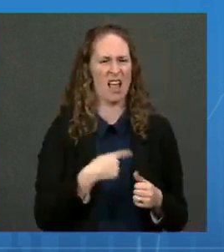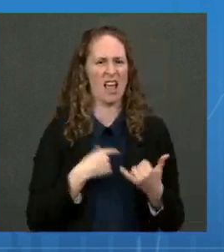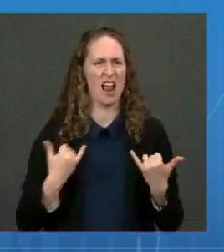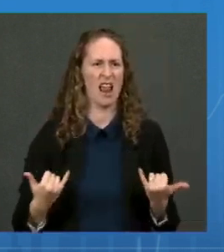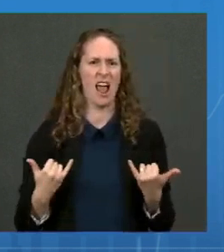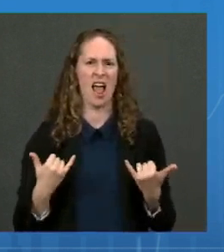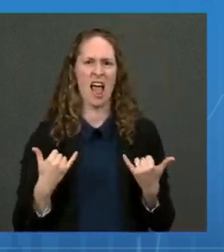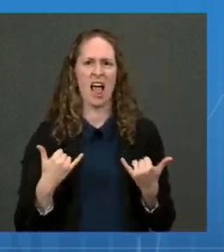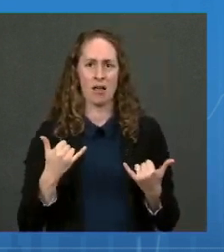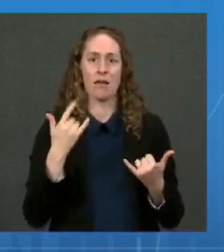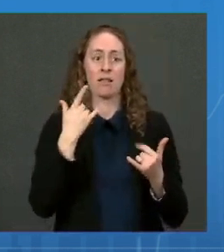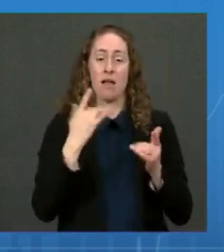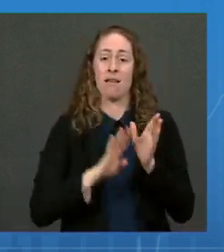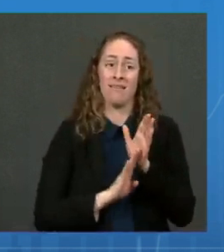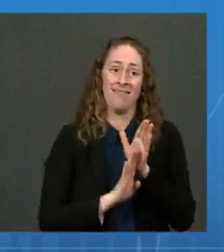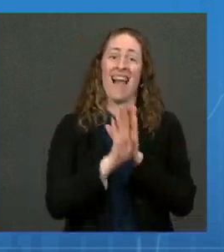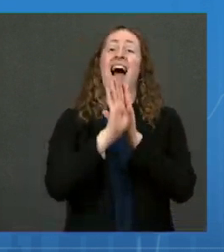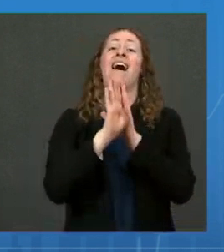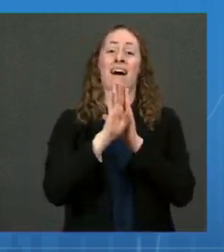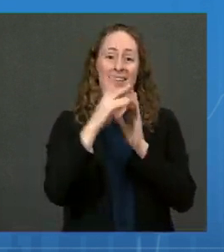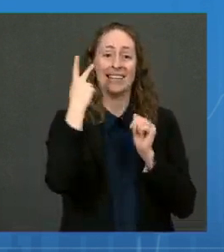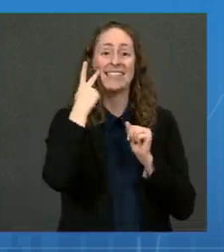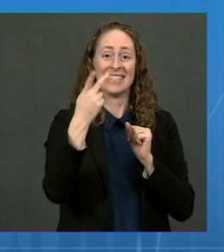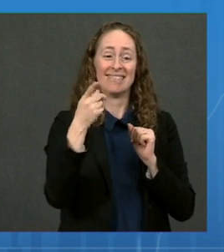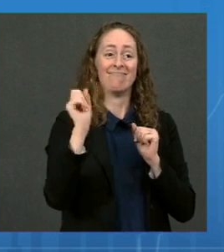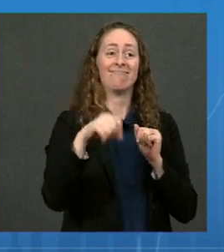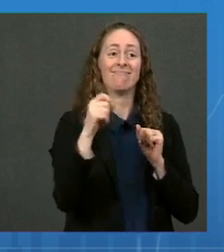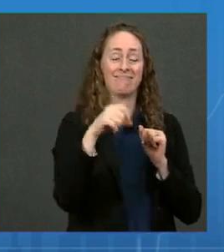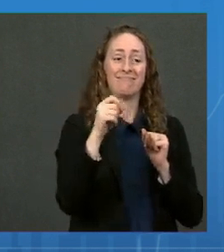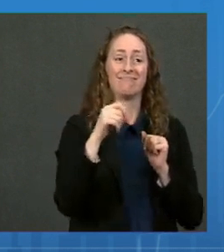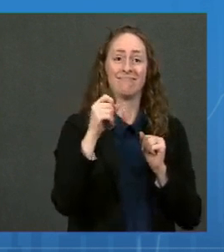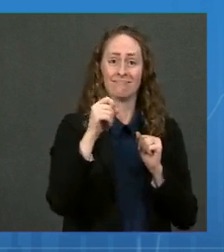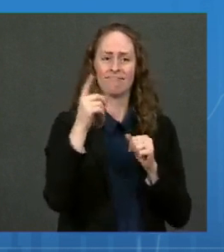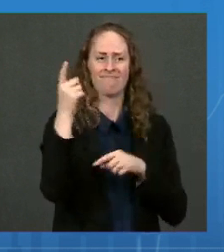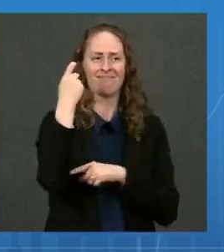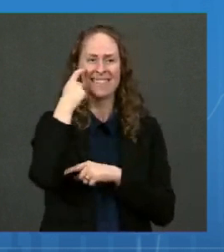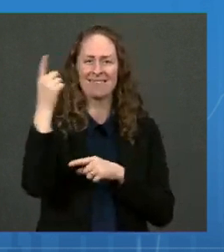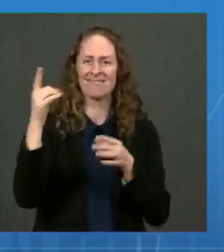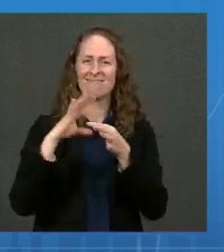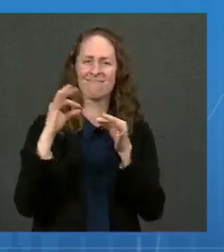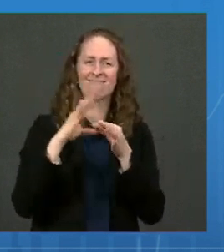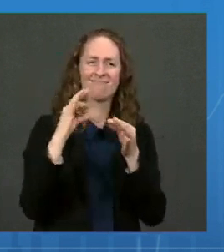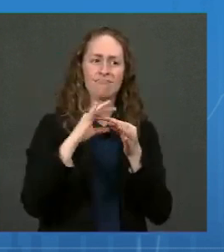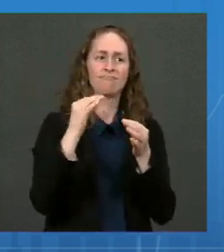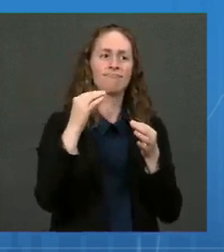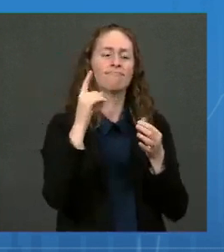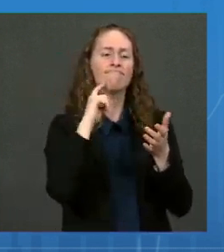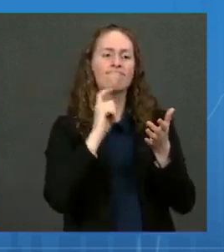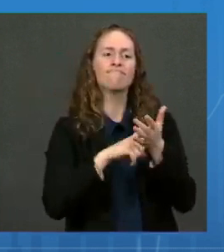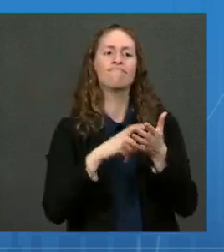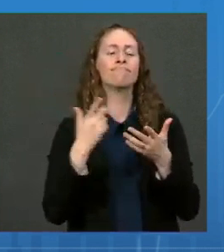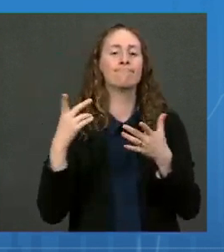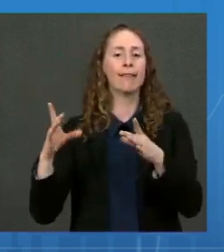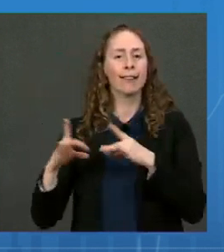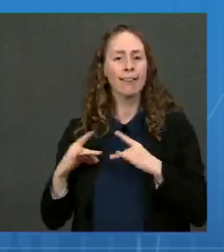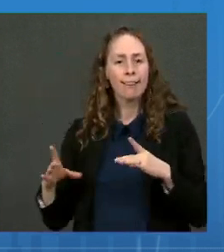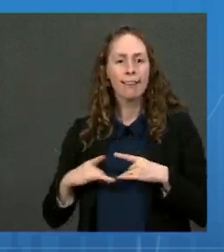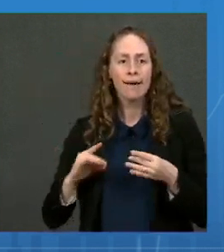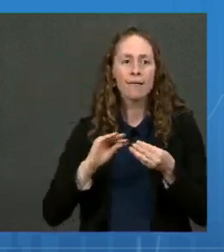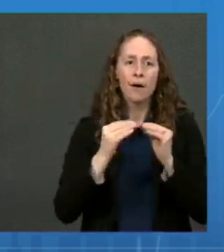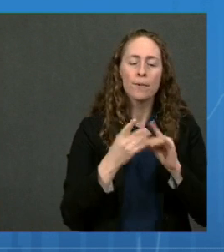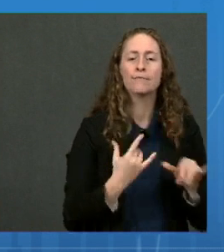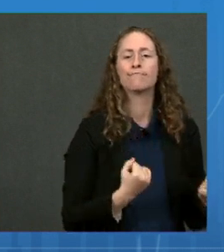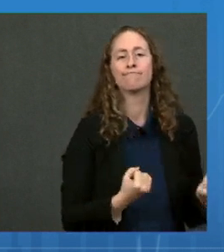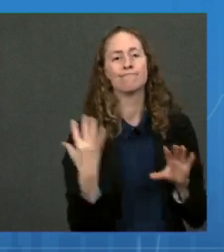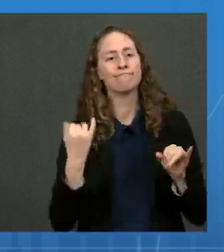had a peak. And as Dr. Walensky just mentioned, all three of the parameters, cases, hospitalizations and deaths are